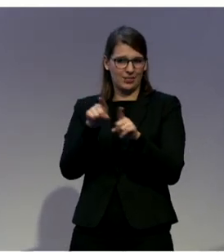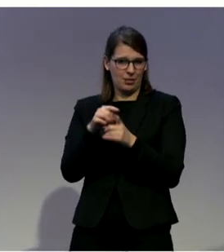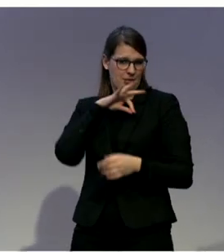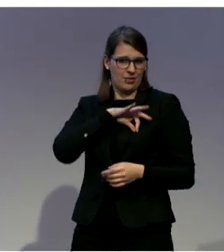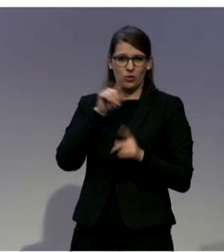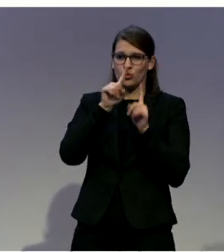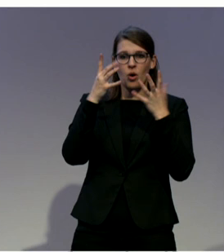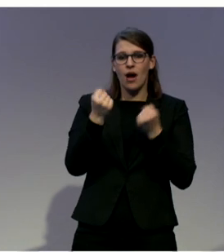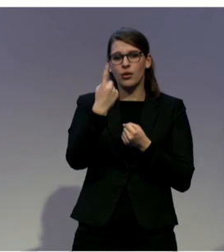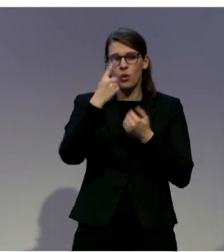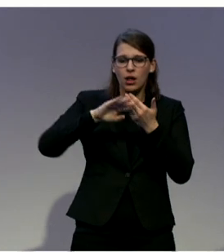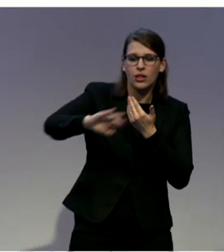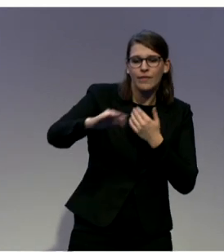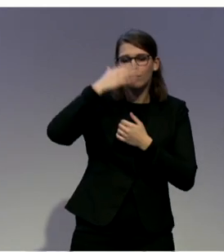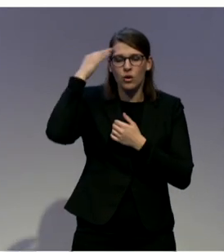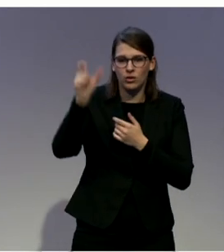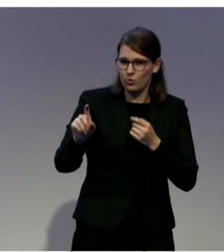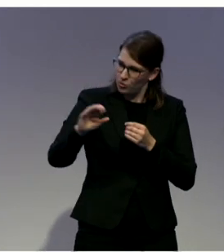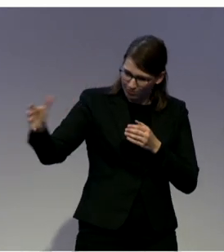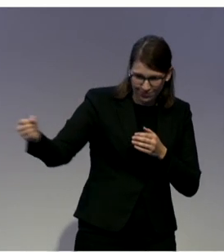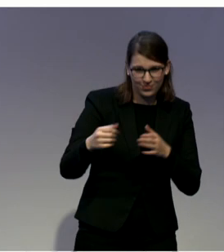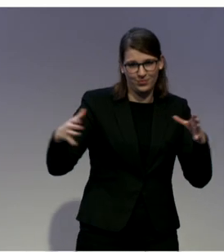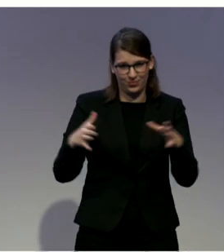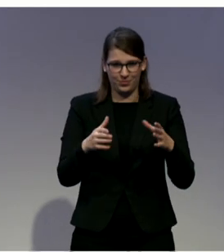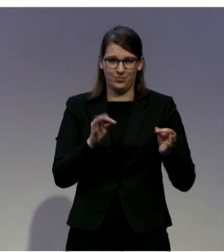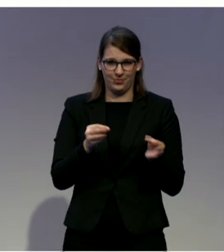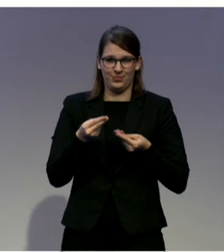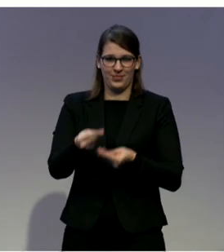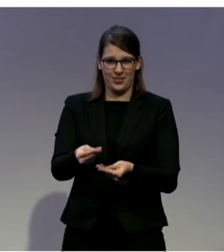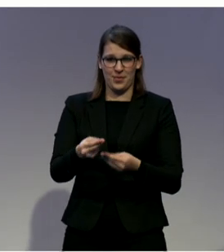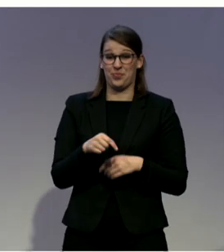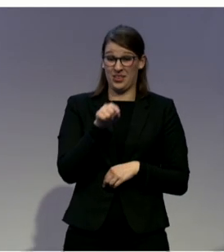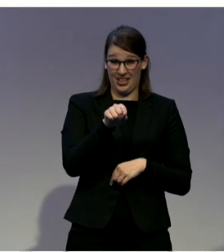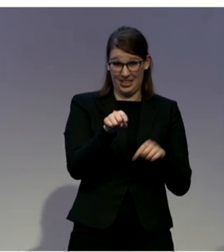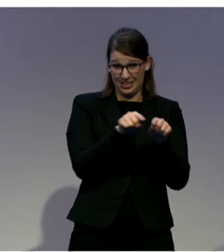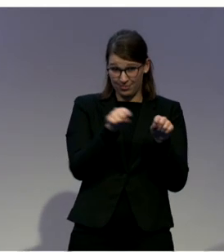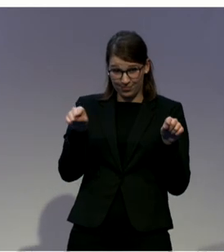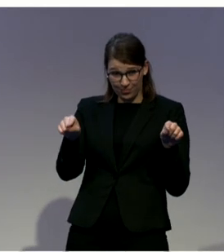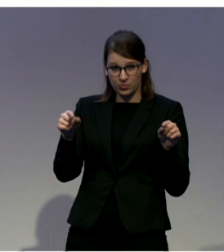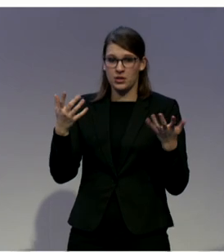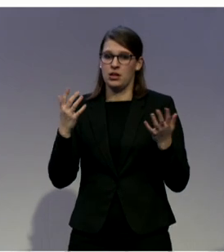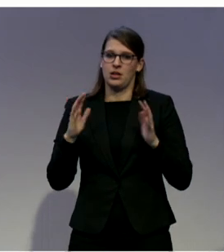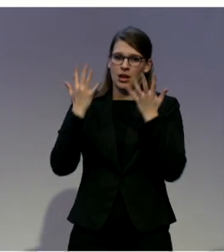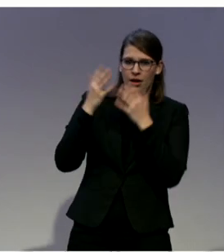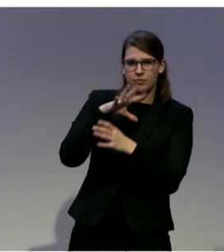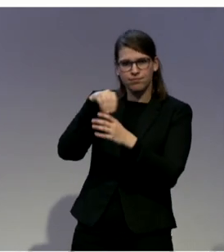community, live people with severe intellectual and multiple difficulties.